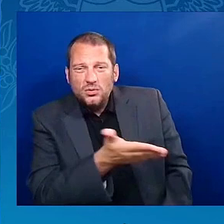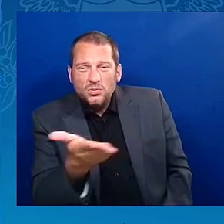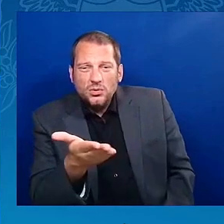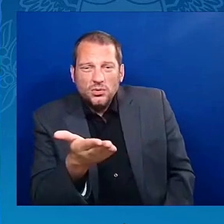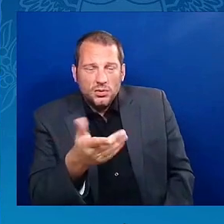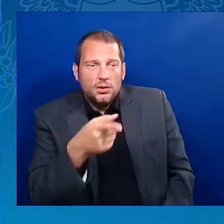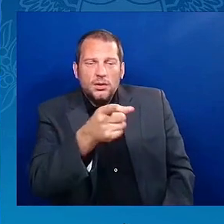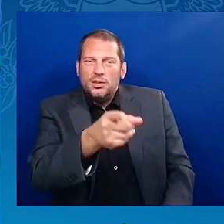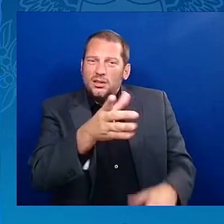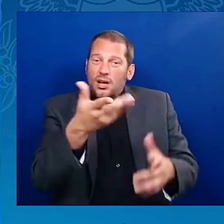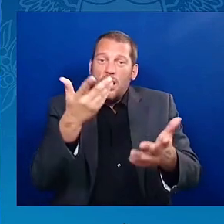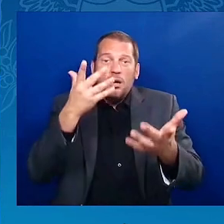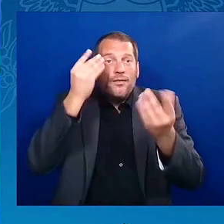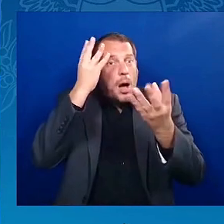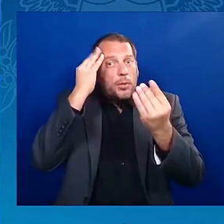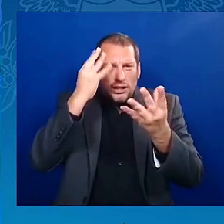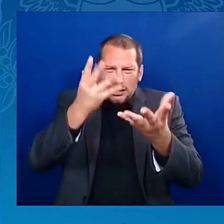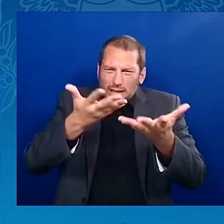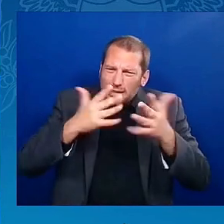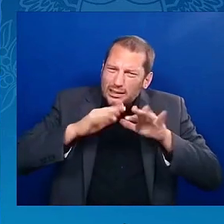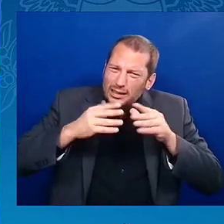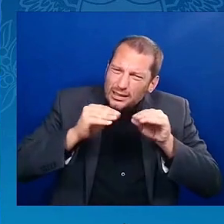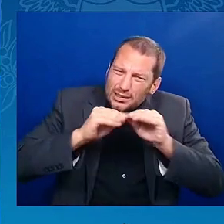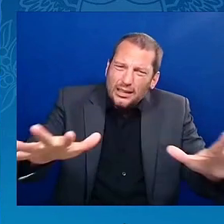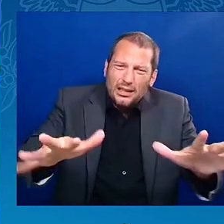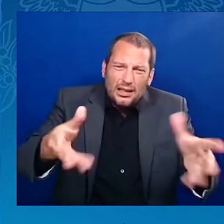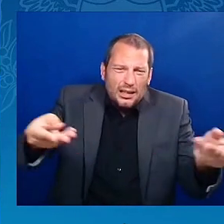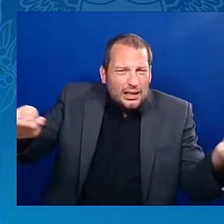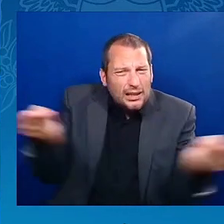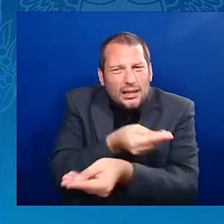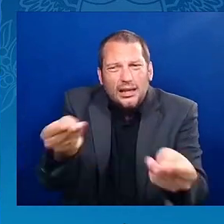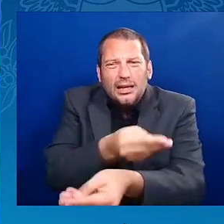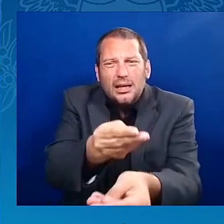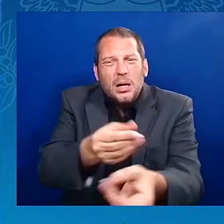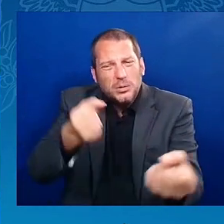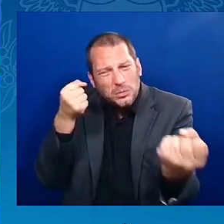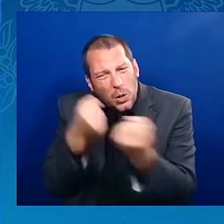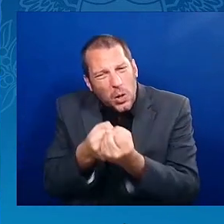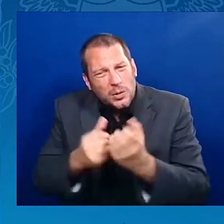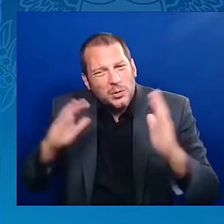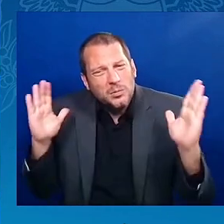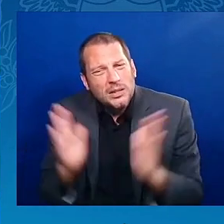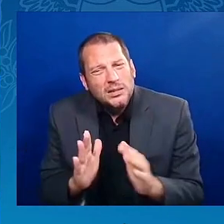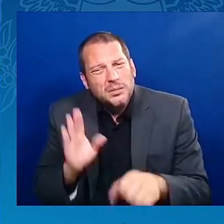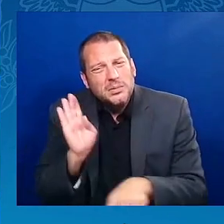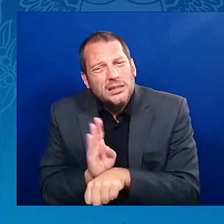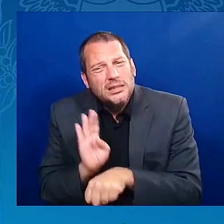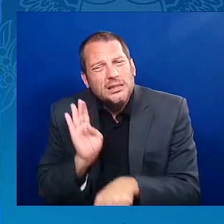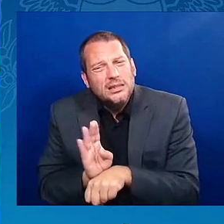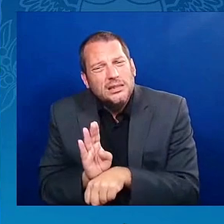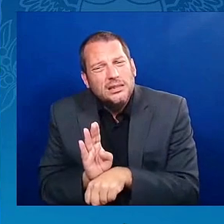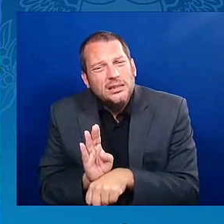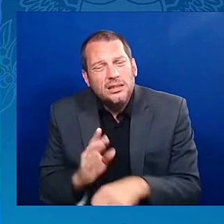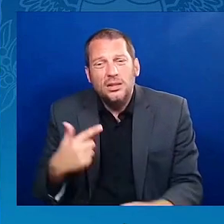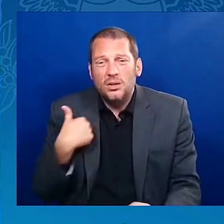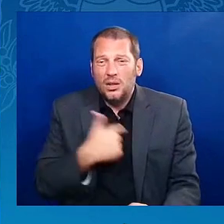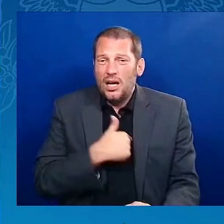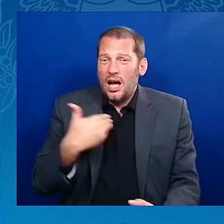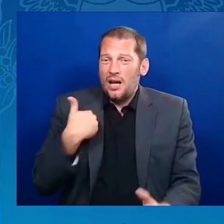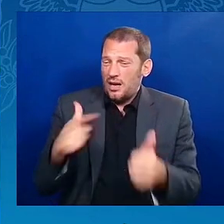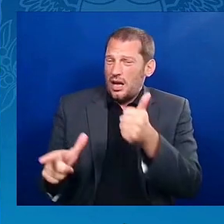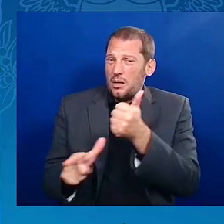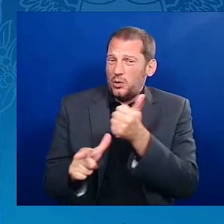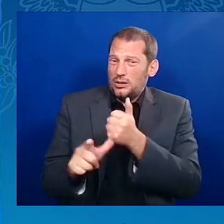Secretary of Treasury here, help get the word out about what is available. Because too often, like I said,